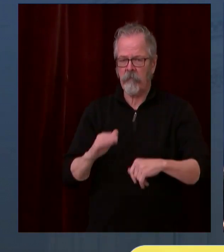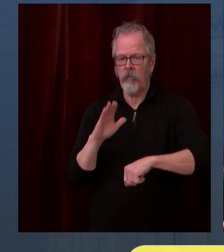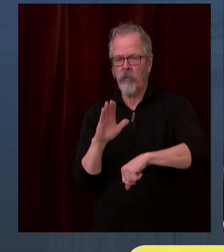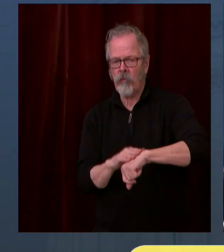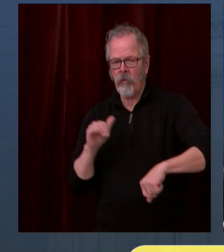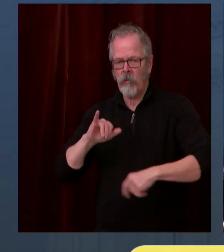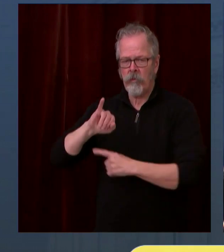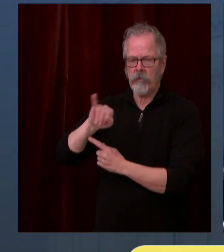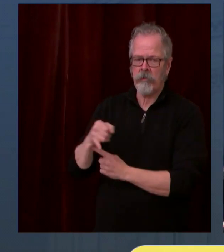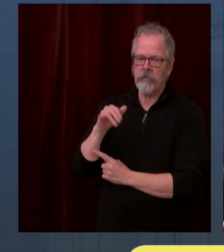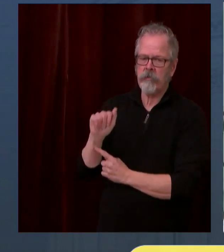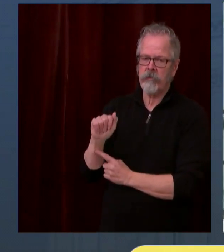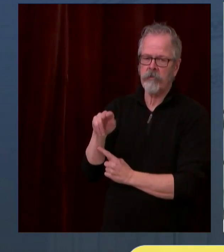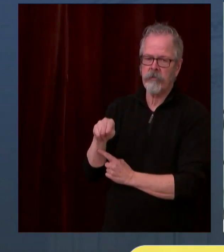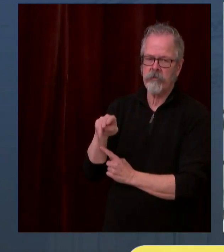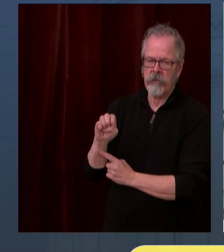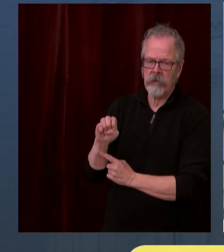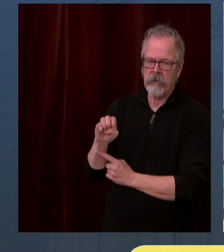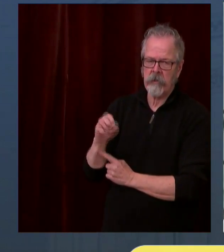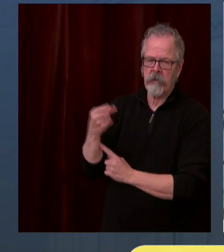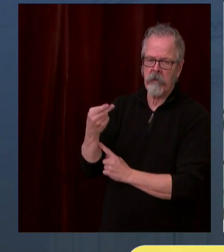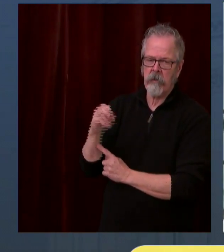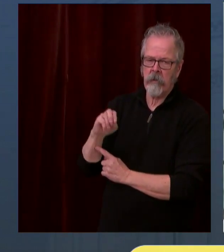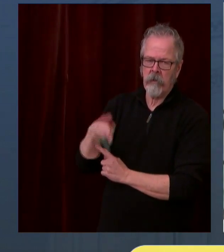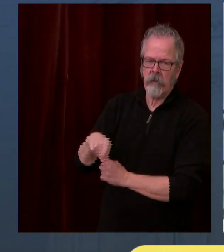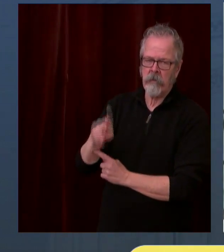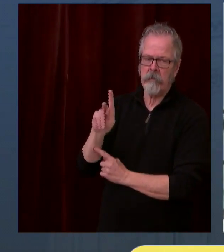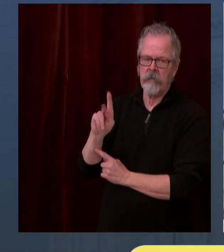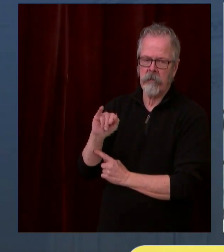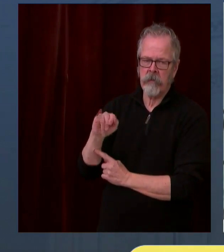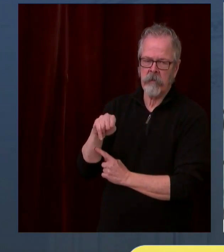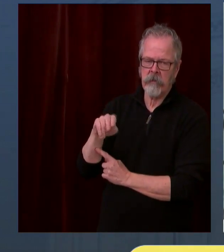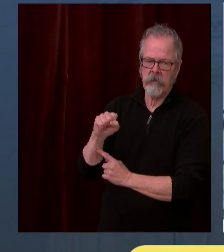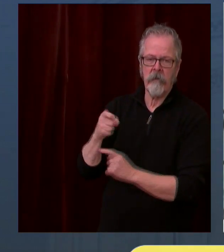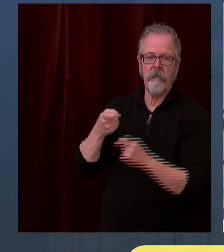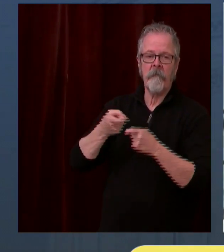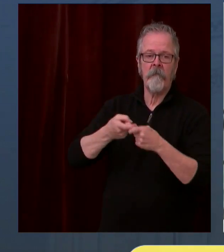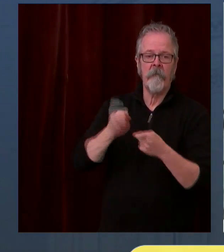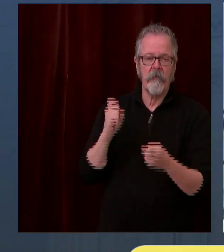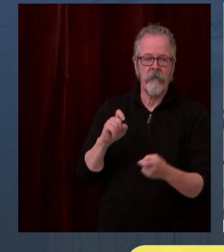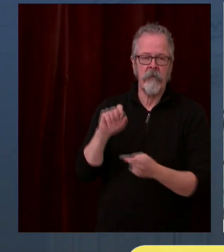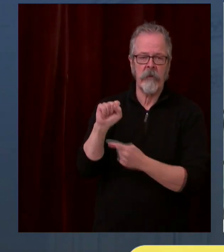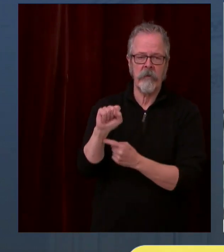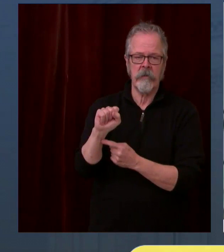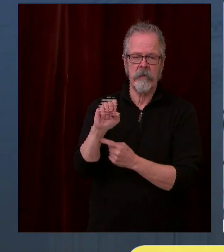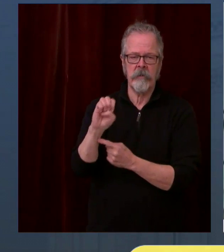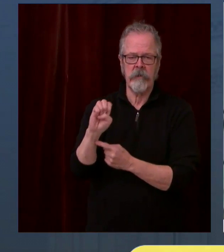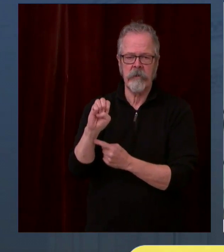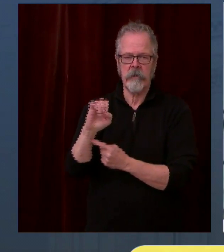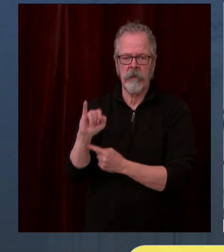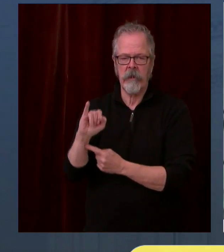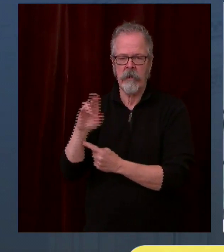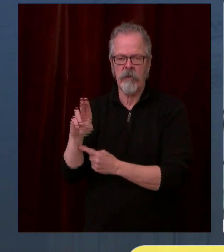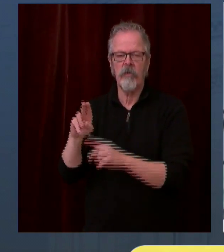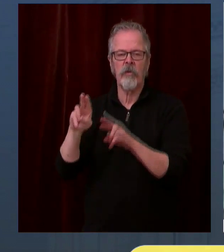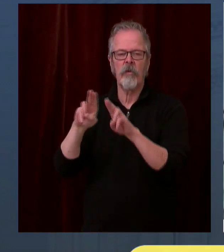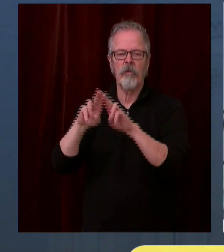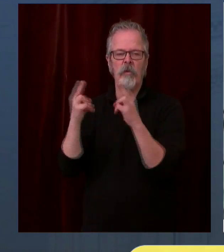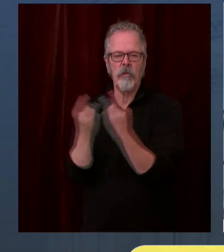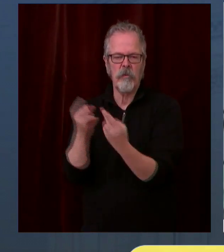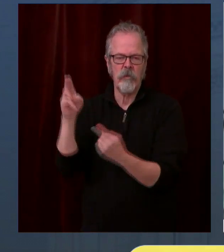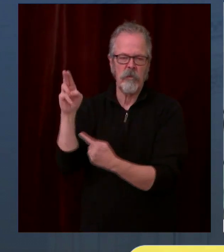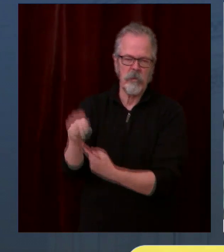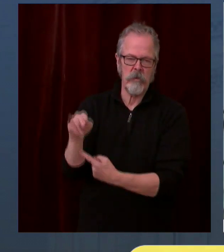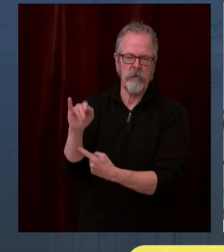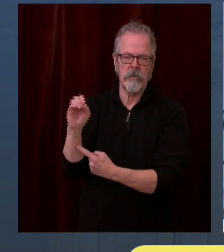you very much, Governor. Good afternoon. I'm Jane Hopkins, and I'm a registered nurse and executive vice president of SEIU